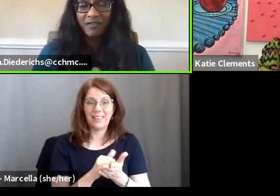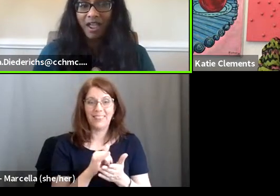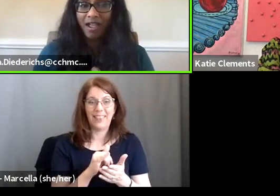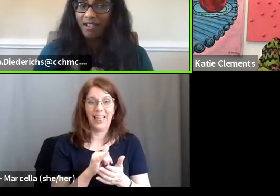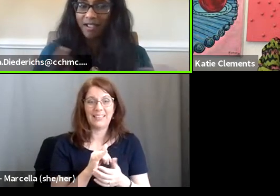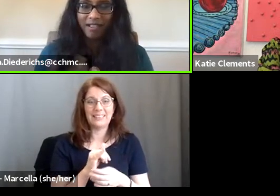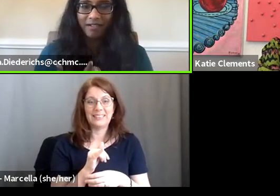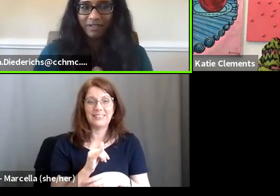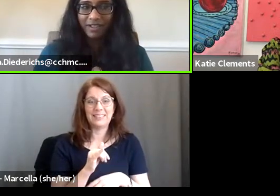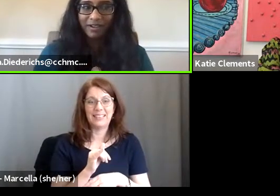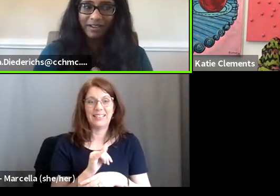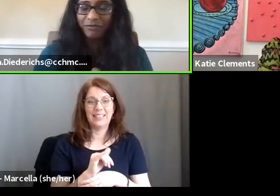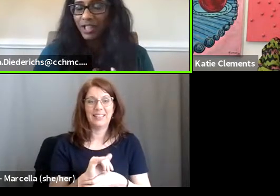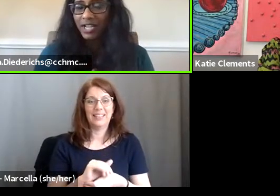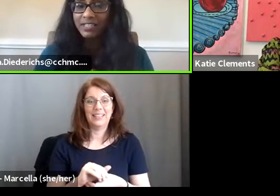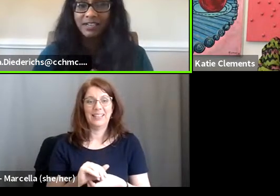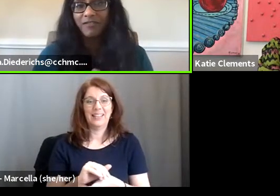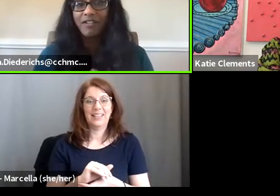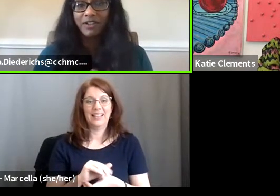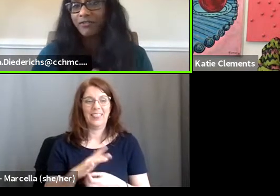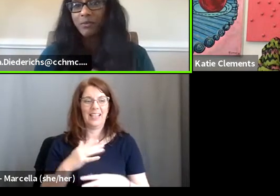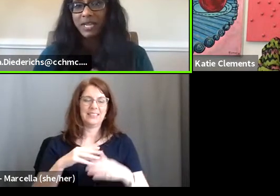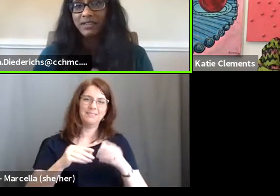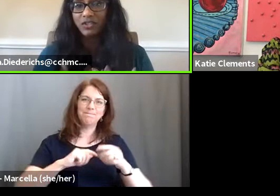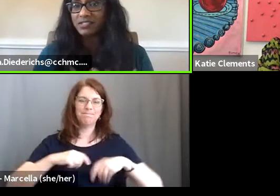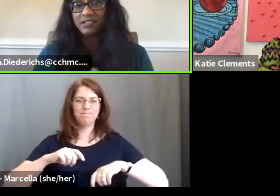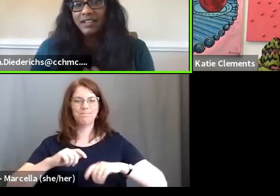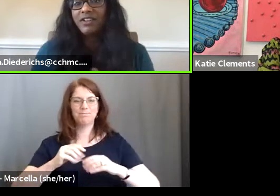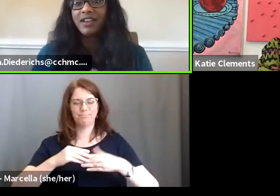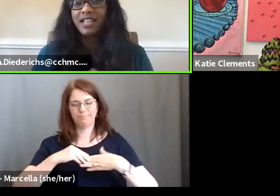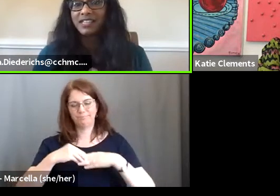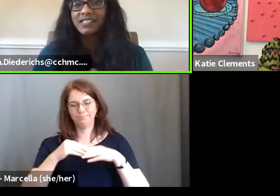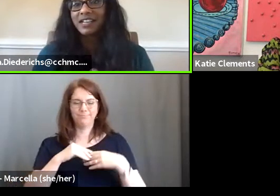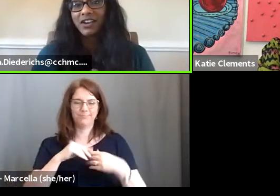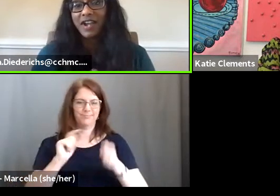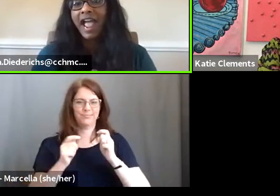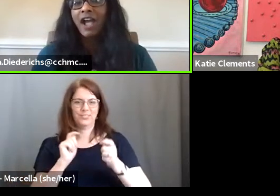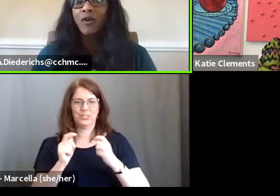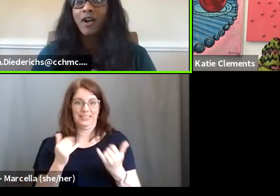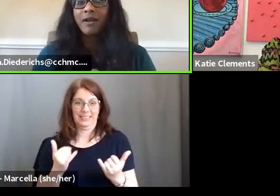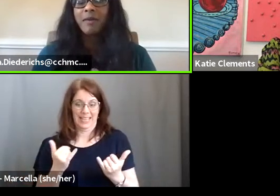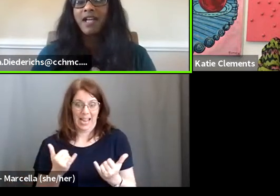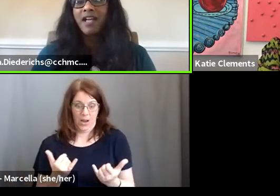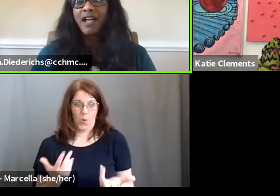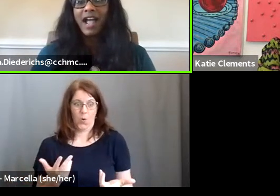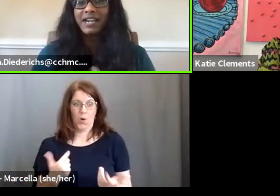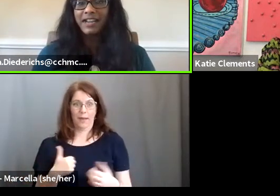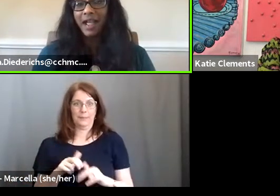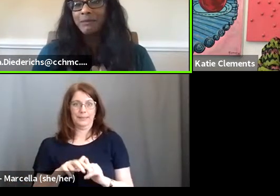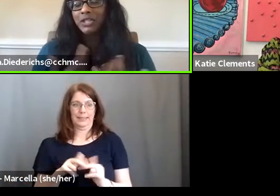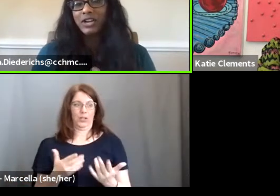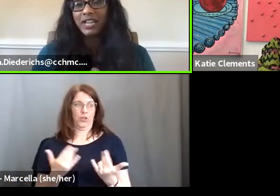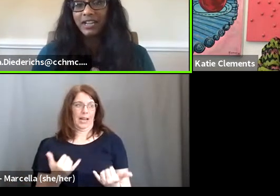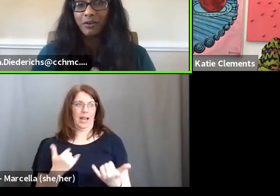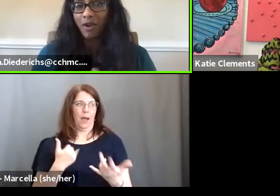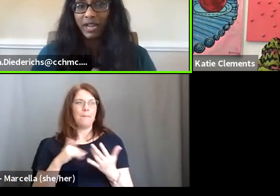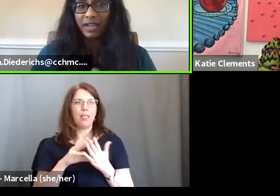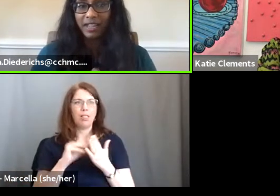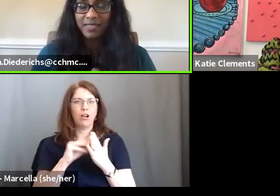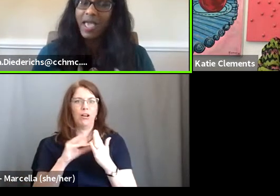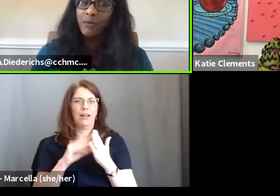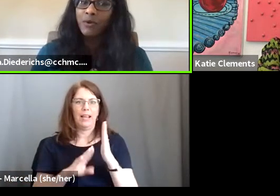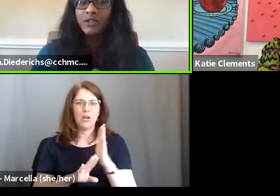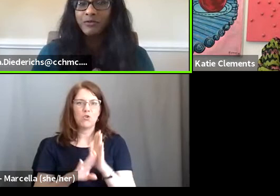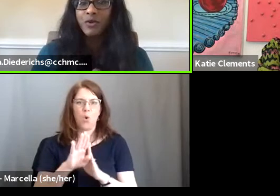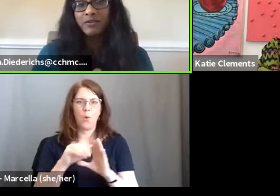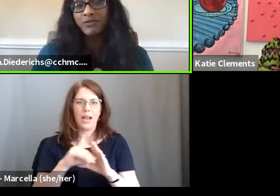that's a kind of, uh, uh, influx and evolving for me, just even as I sit here now. Um, I, I'm learning and growing